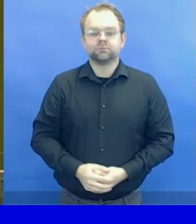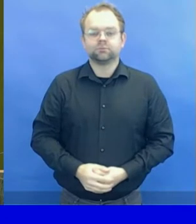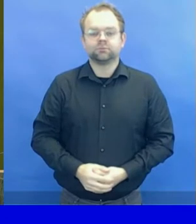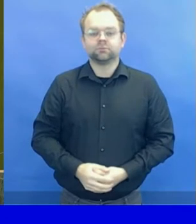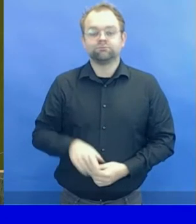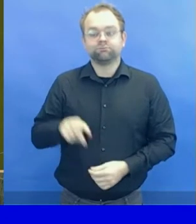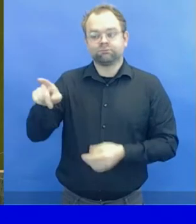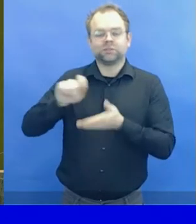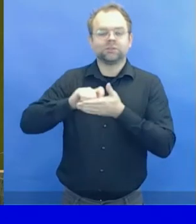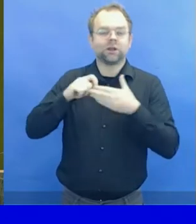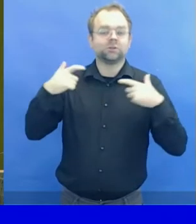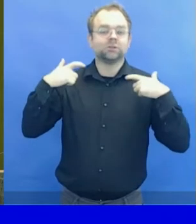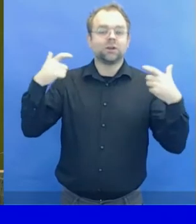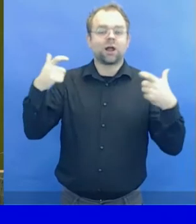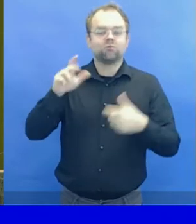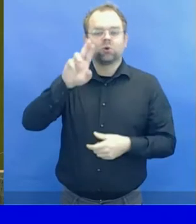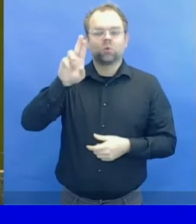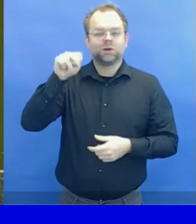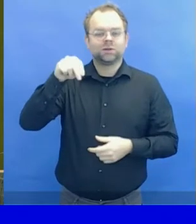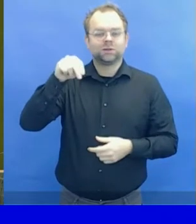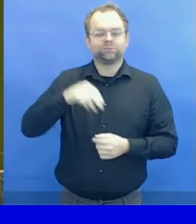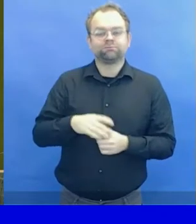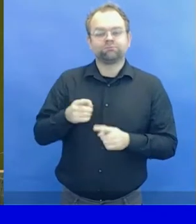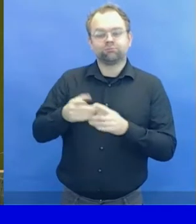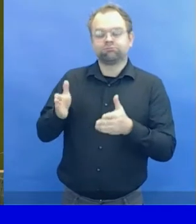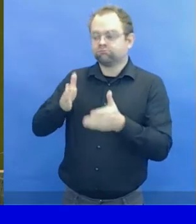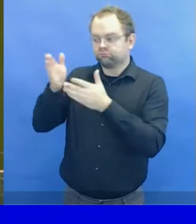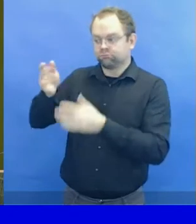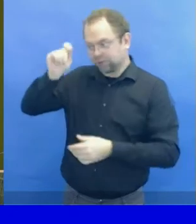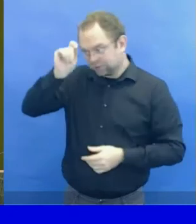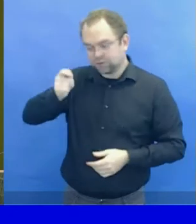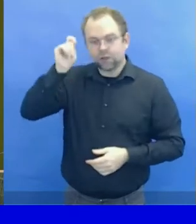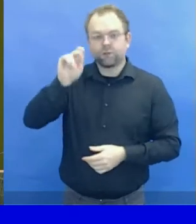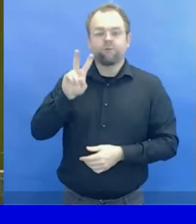welcome all distinguished delegates and participants to this meeting.